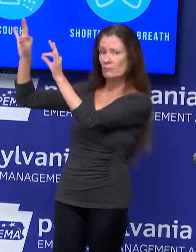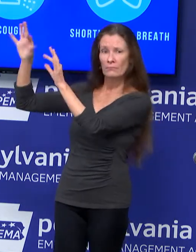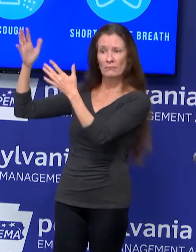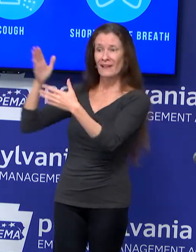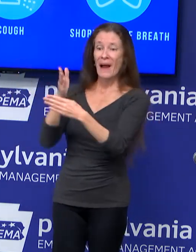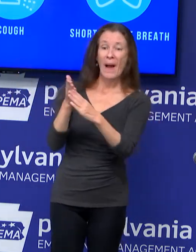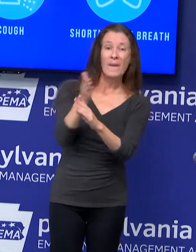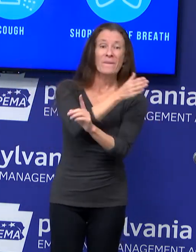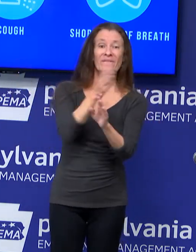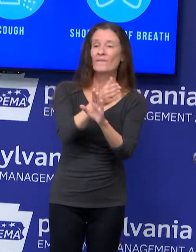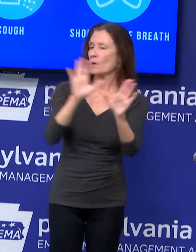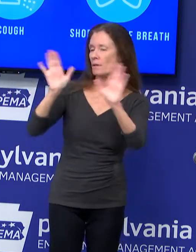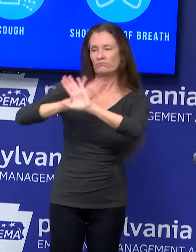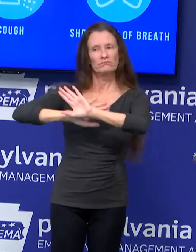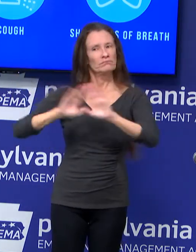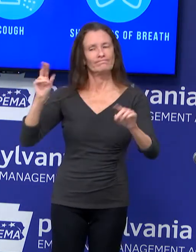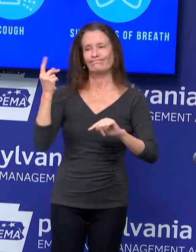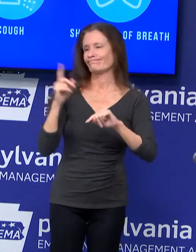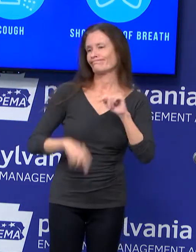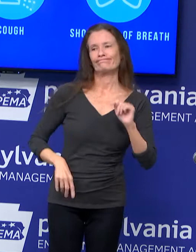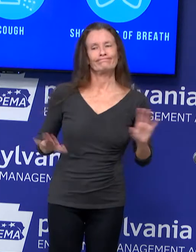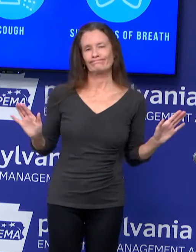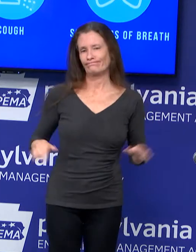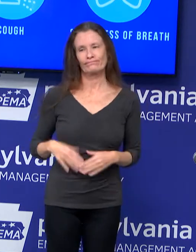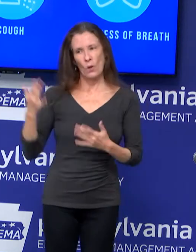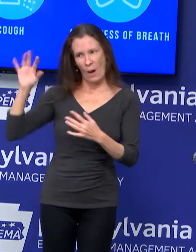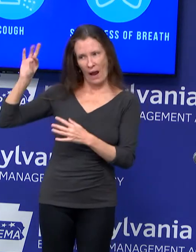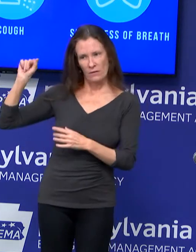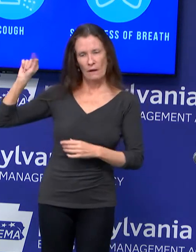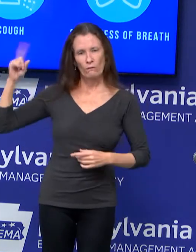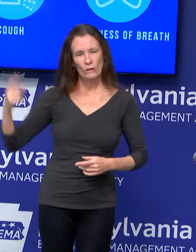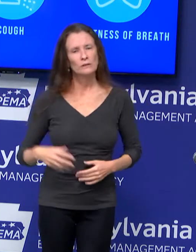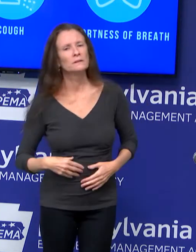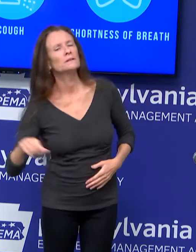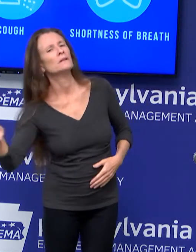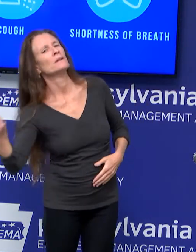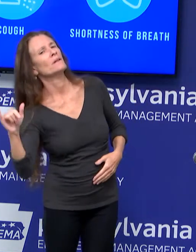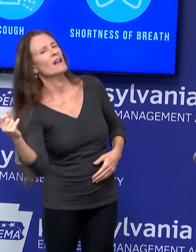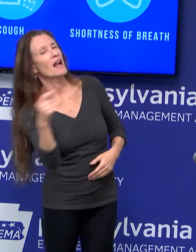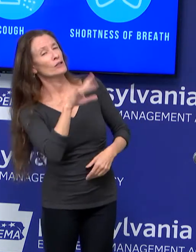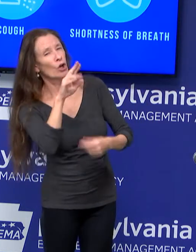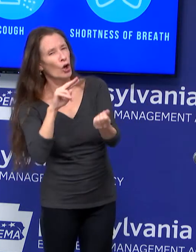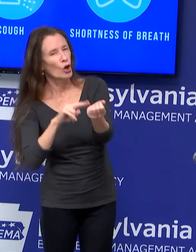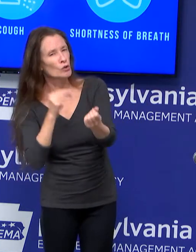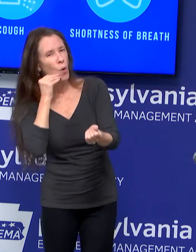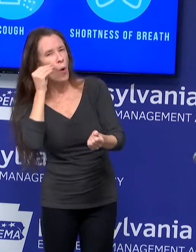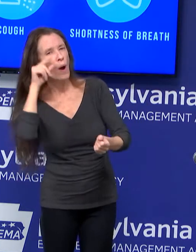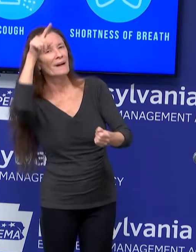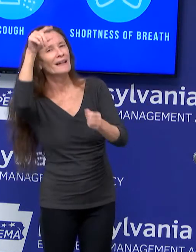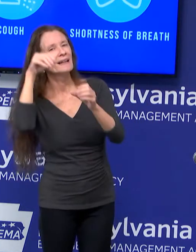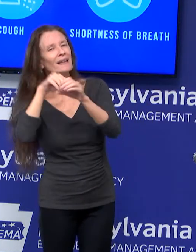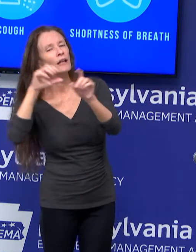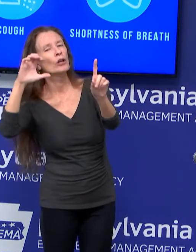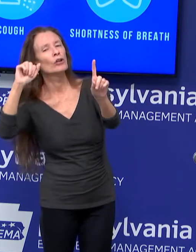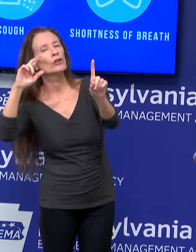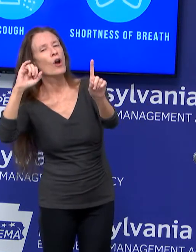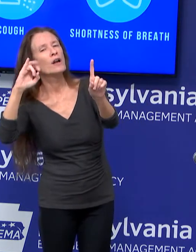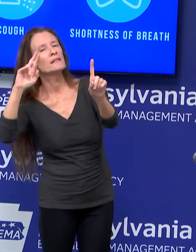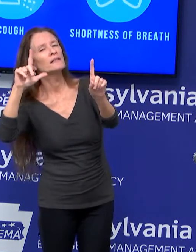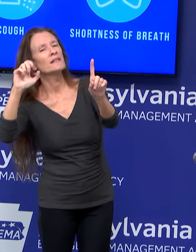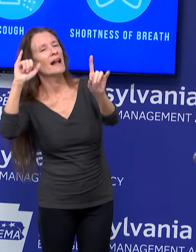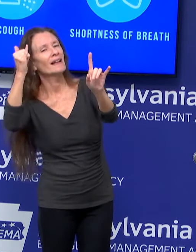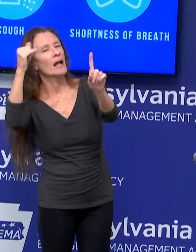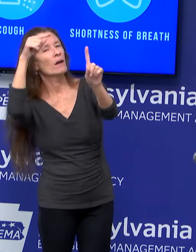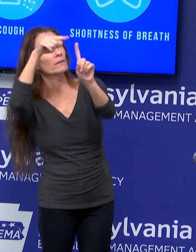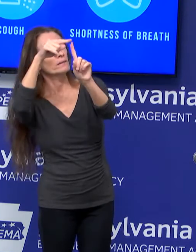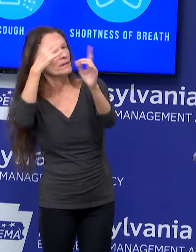That's correct. Yeah. A nursing home in Carlisle recently stopped visitation and I was talking to an assistant chief at EMS